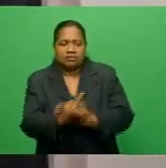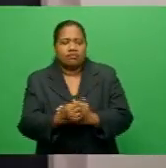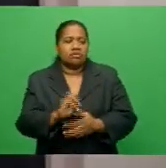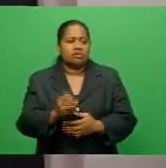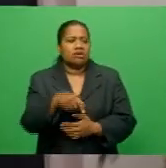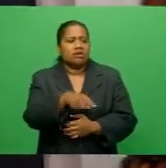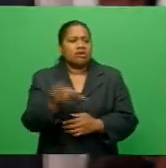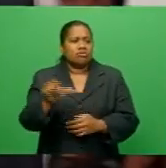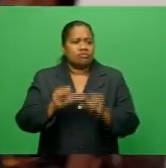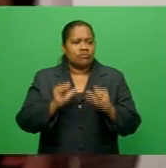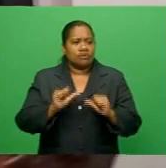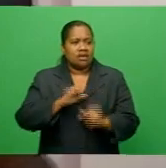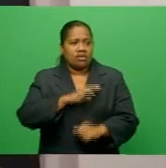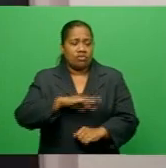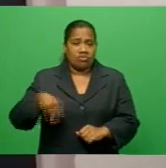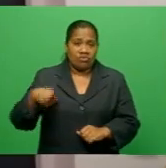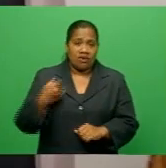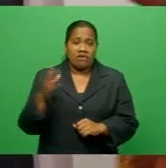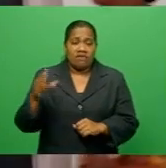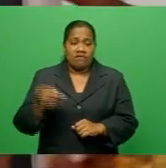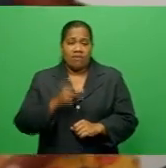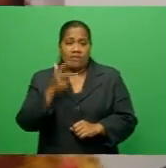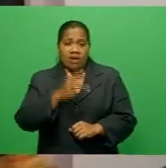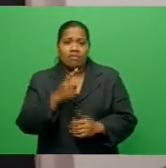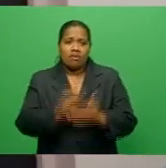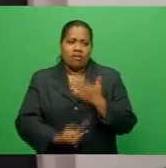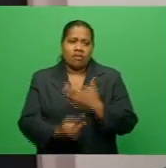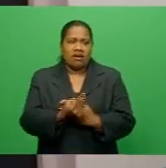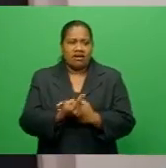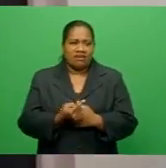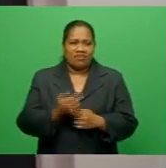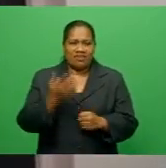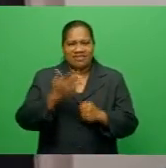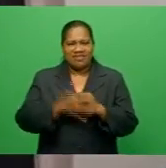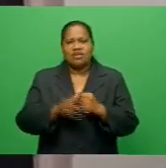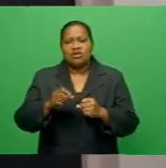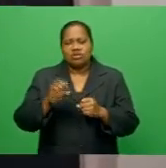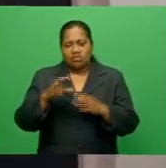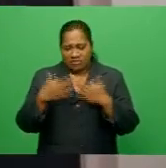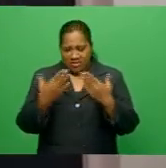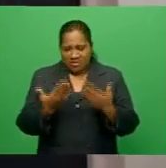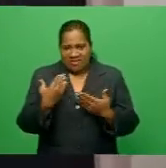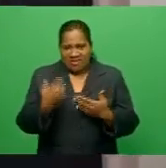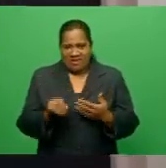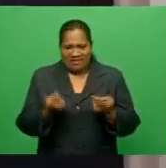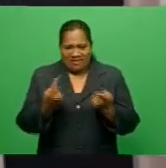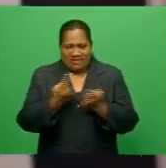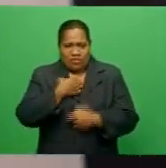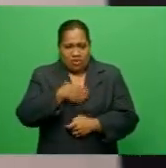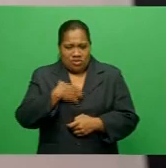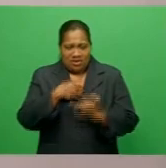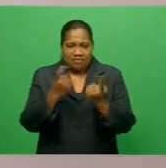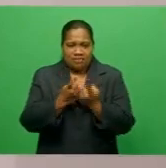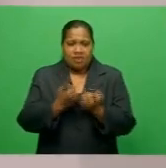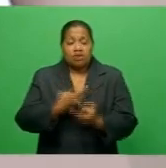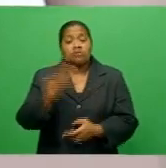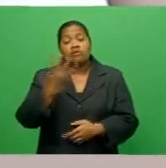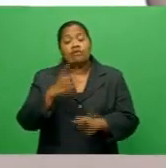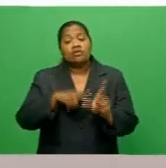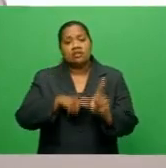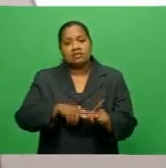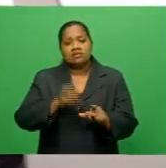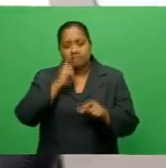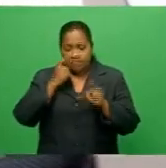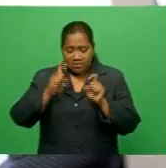harm but instead breached her trust and caused significant emotional pain. He will serve 14 years behind bars